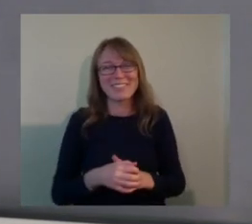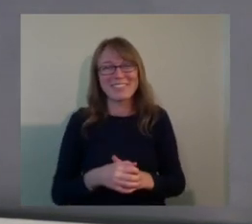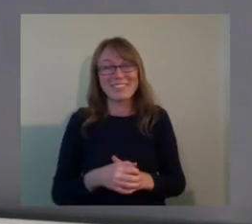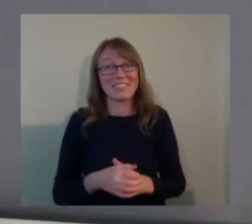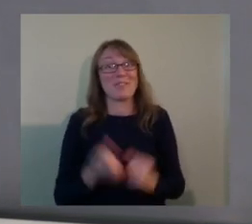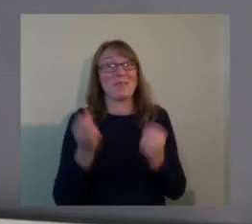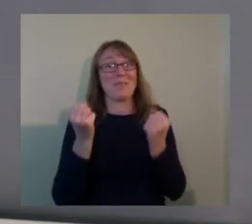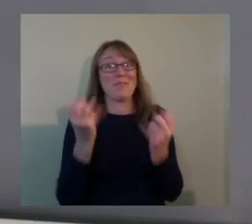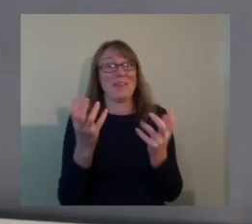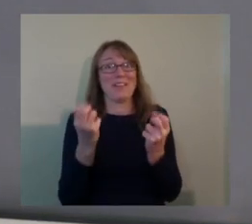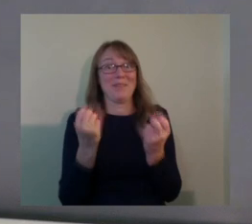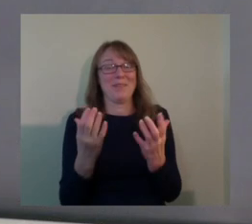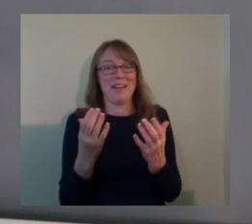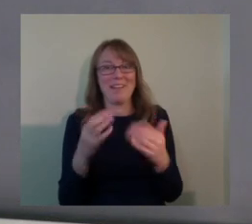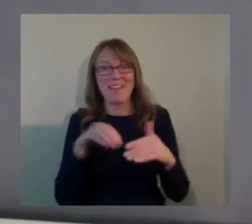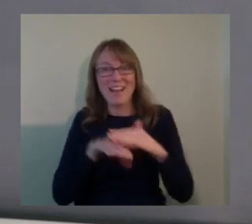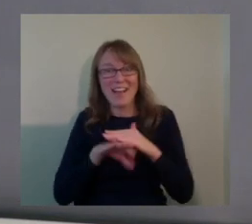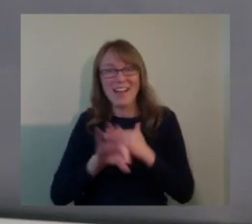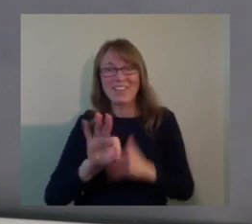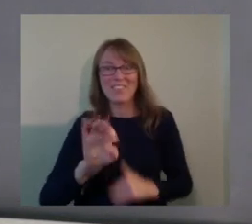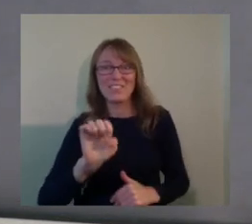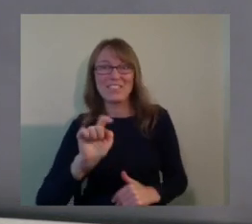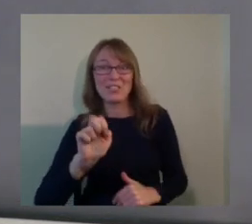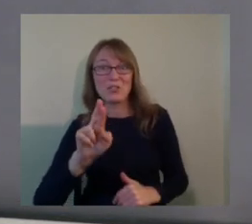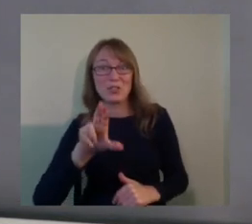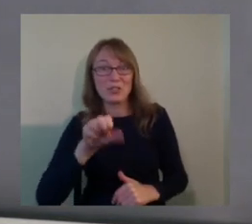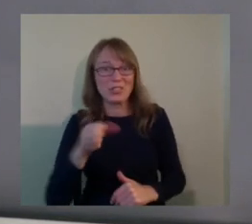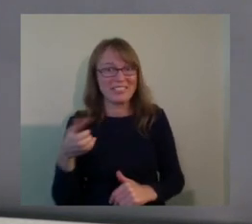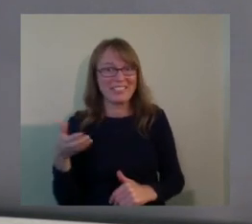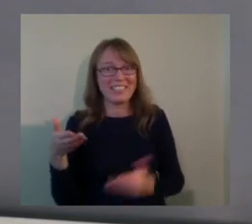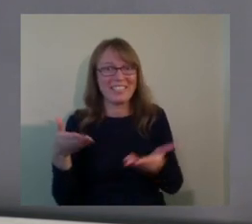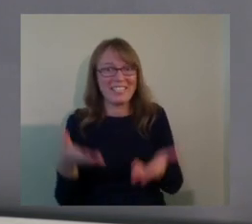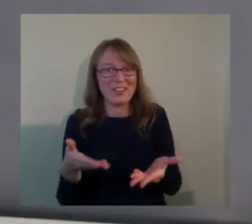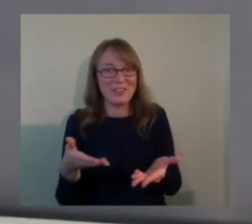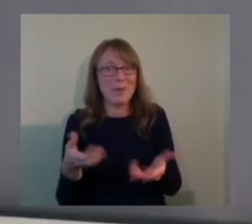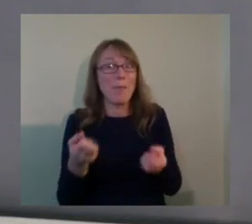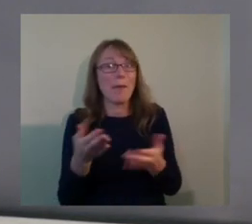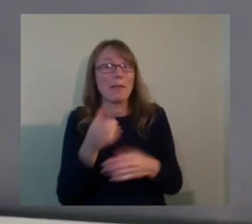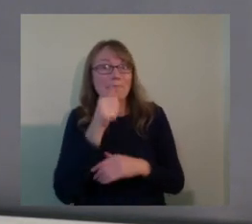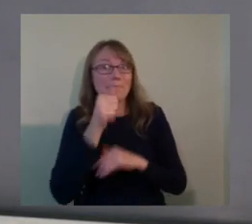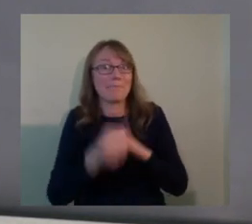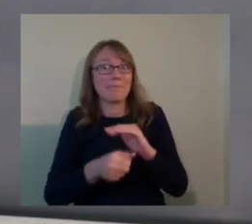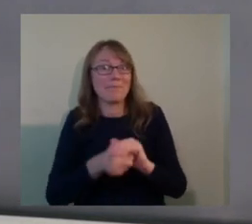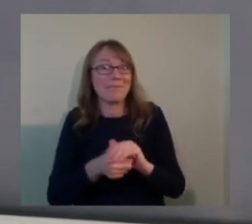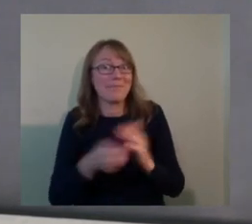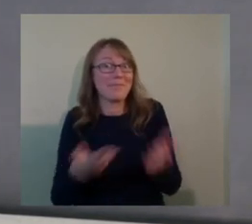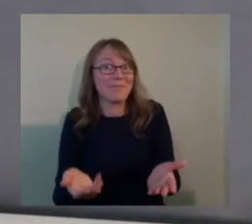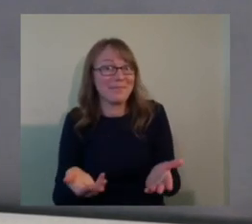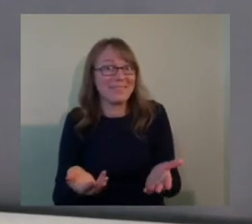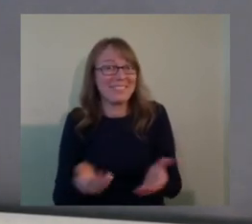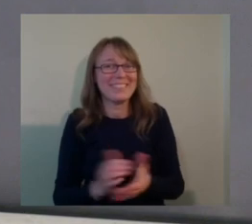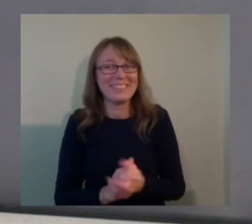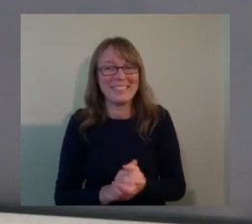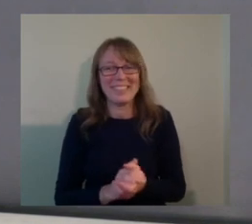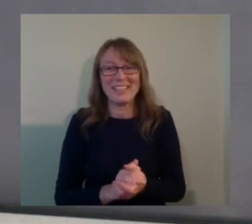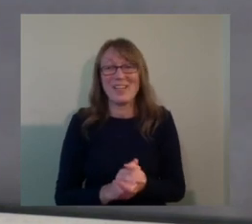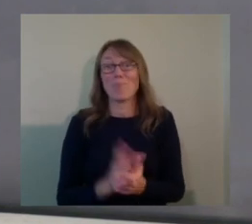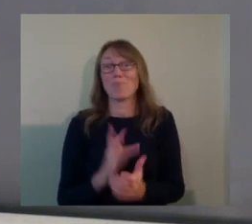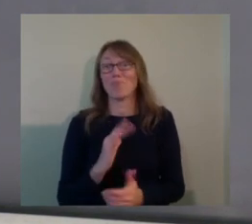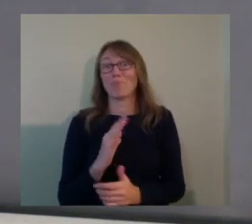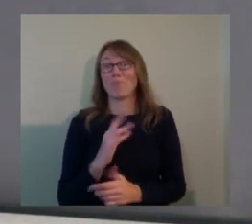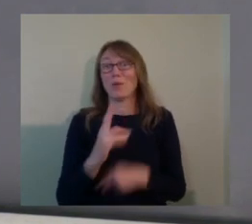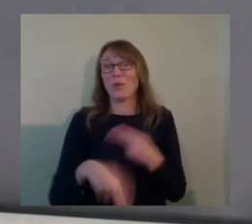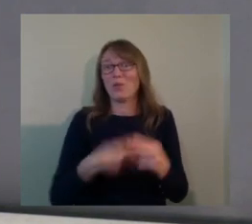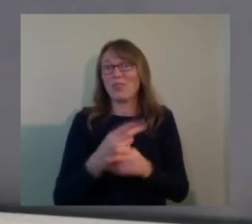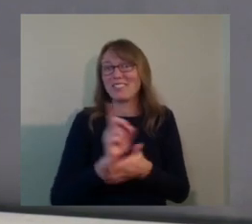features that are developed and, and many are even hidden in it. One of the glories of universal design is that you can